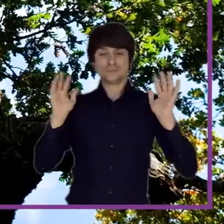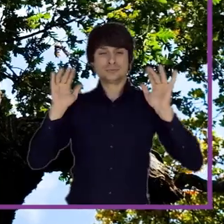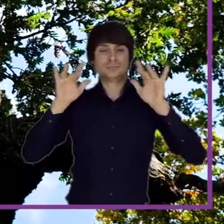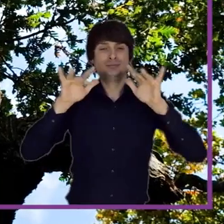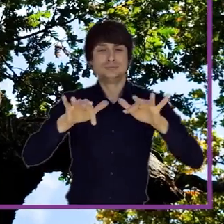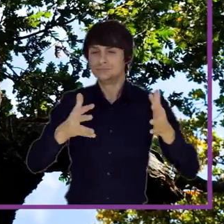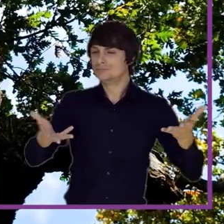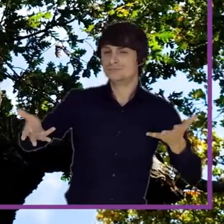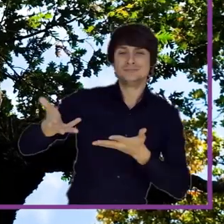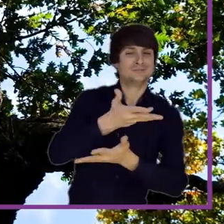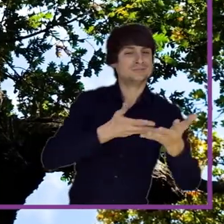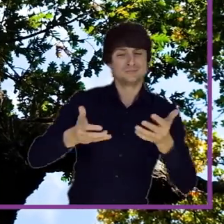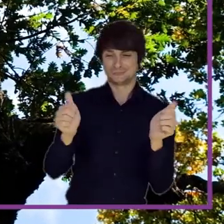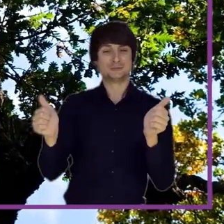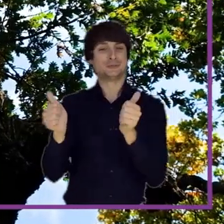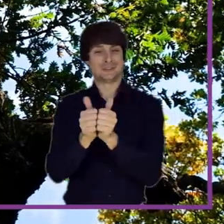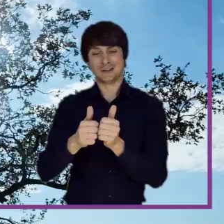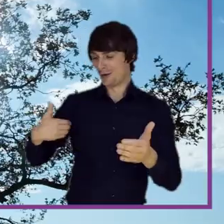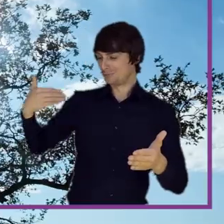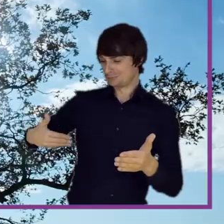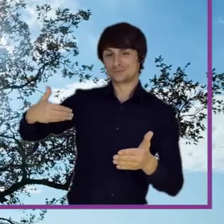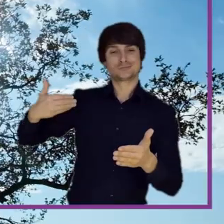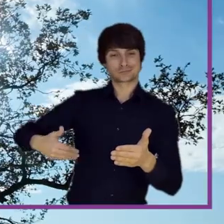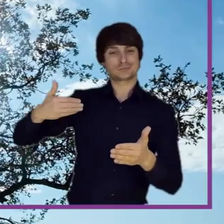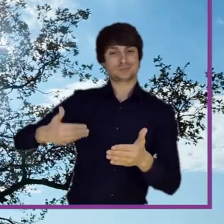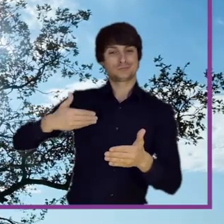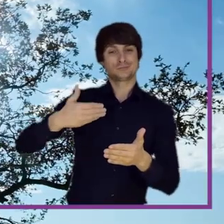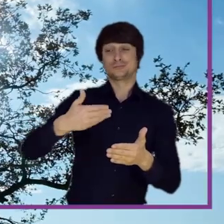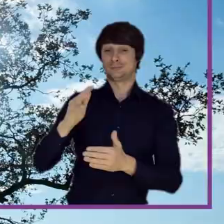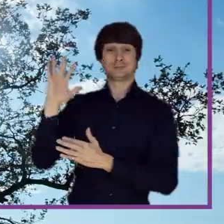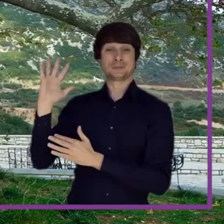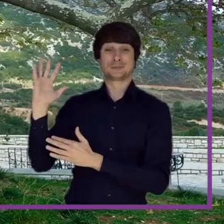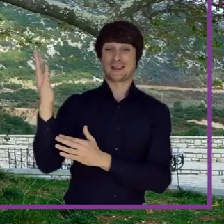value beyond nature beauty, has been cared for by the villagers.